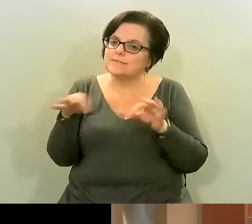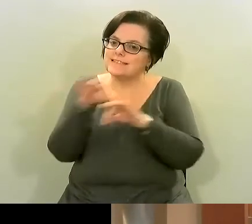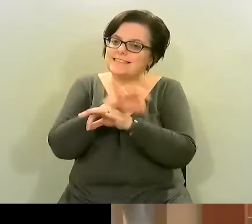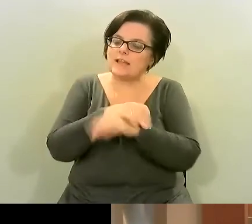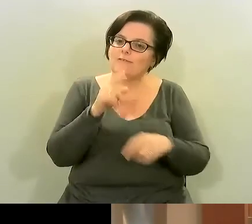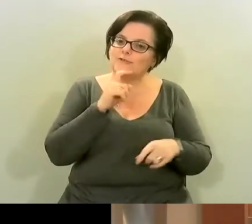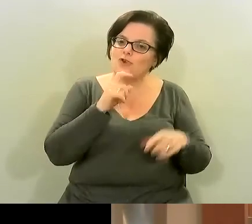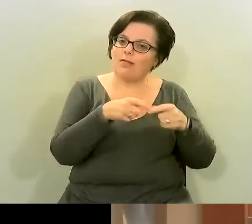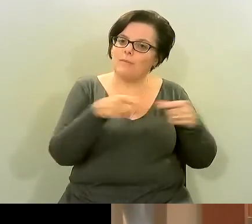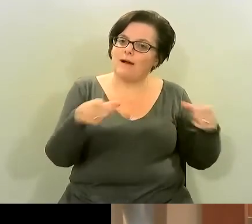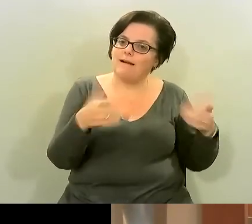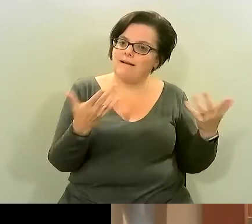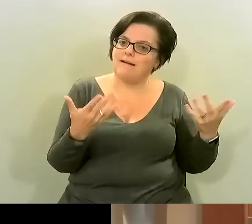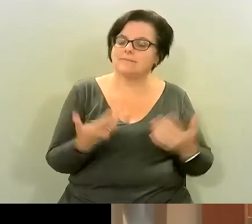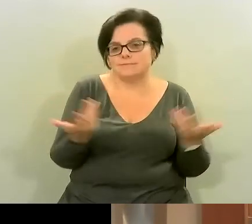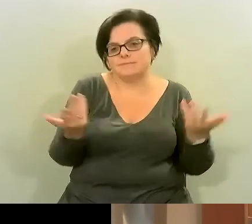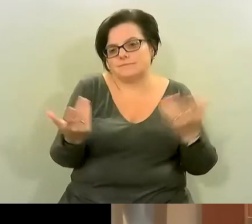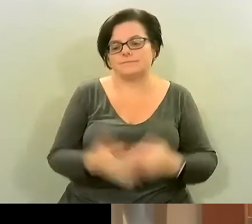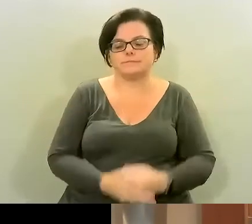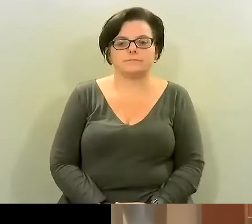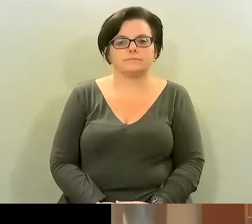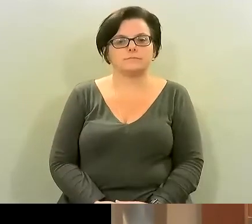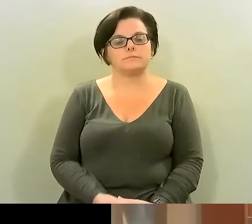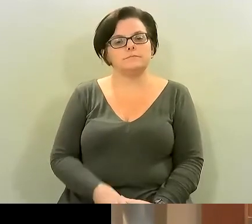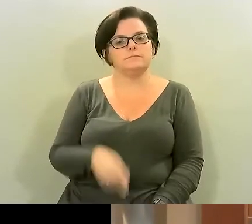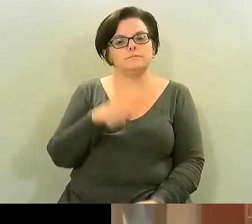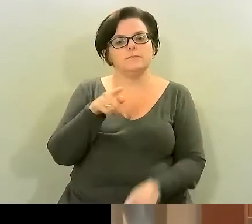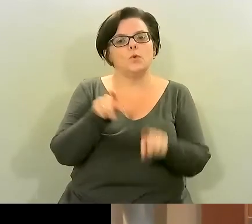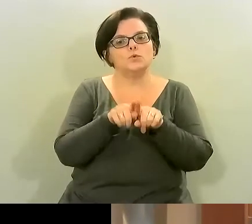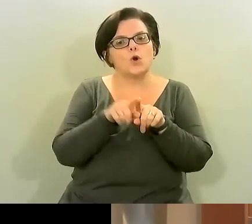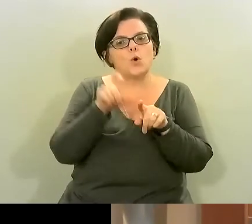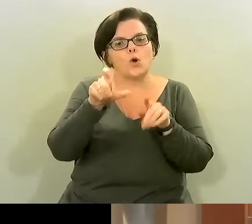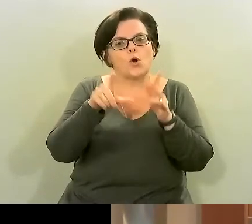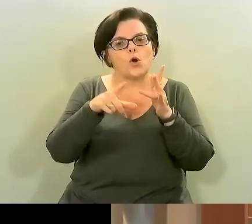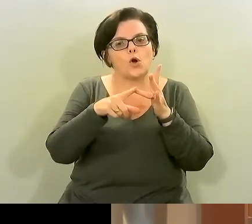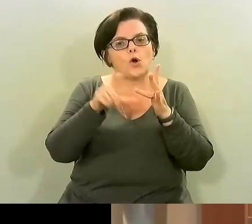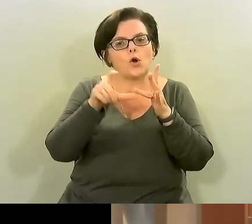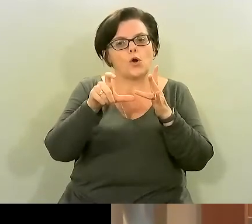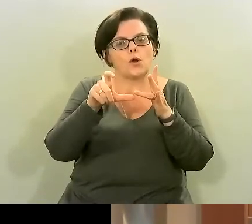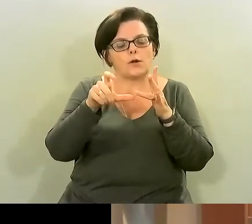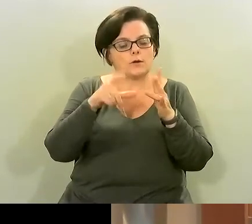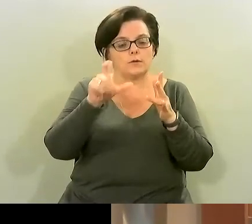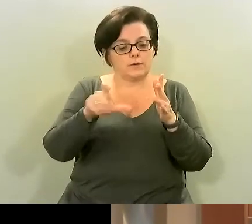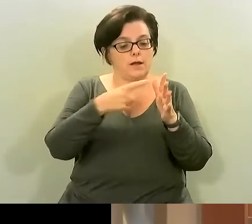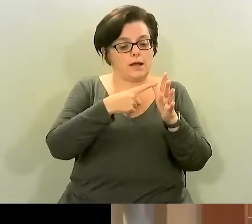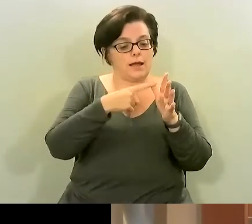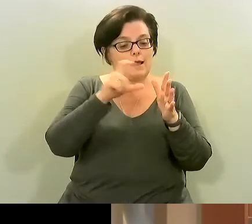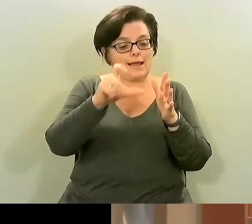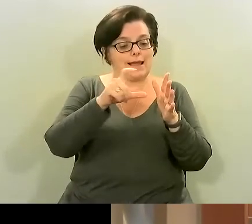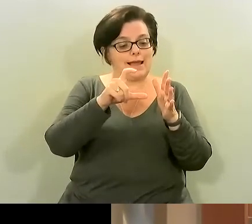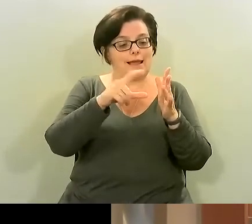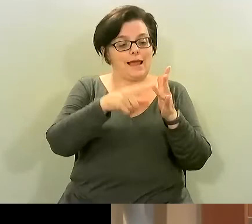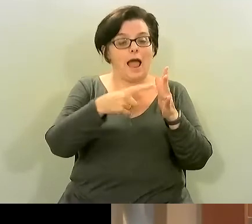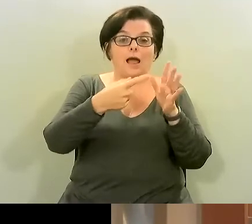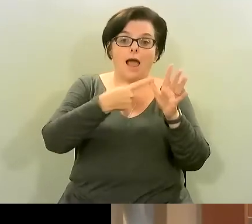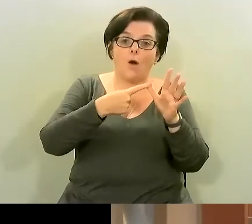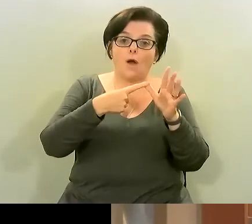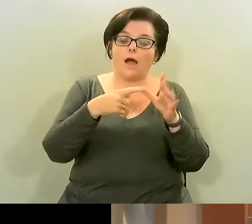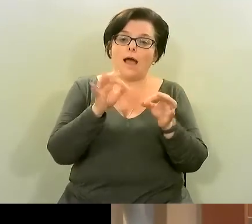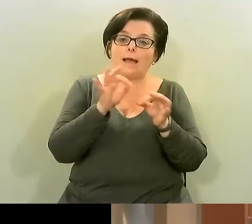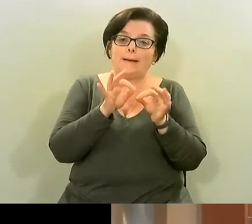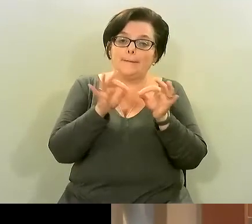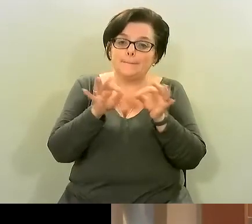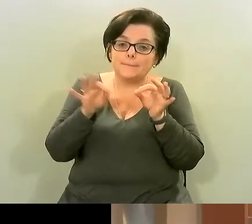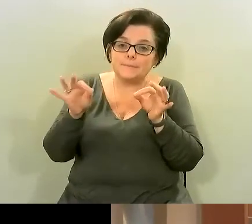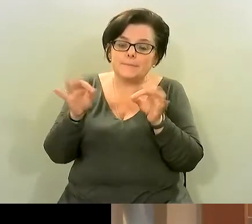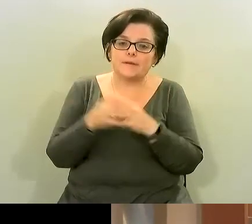are those are just some some tricks also cacao nibs are super nutritious um and get the unsugared ones cacao